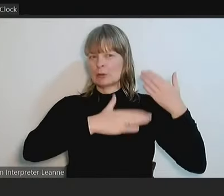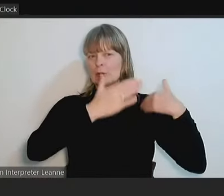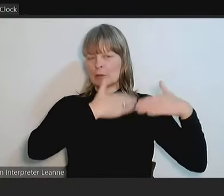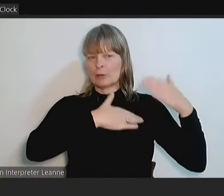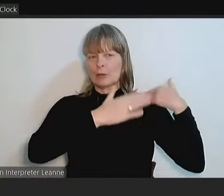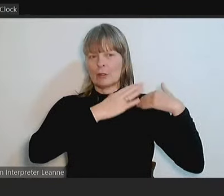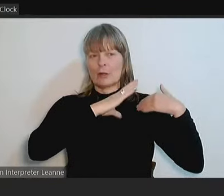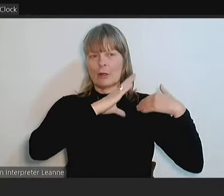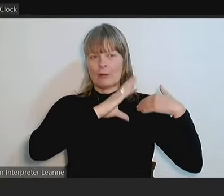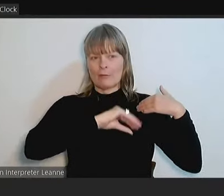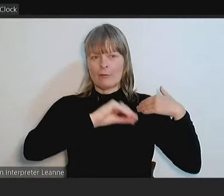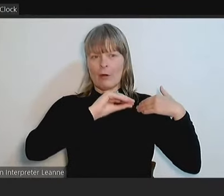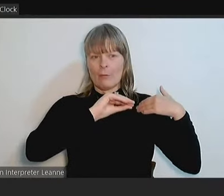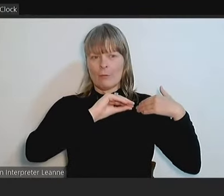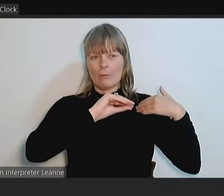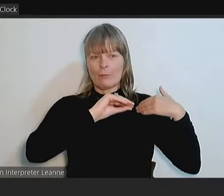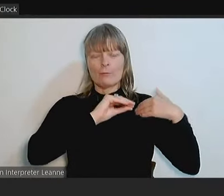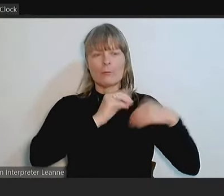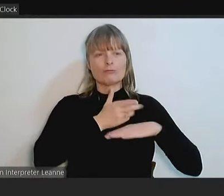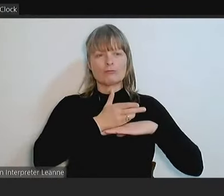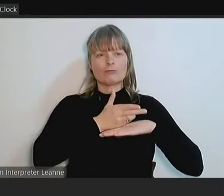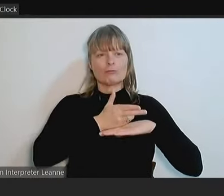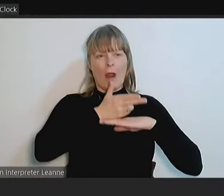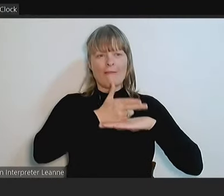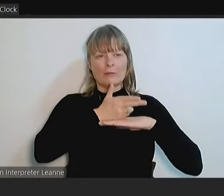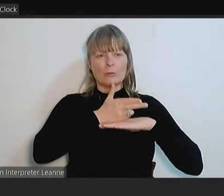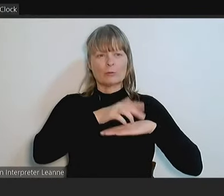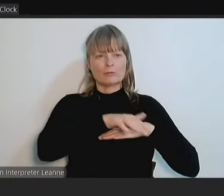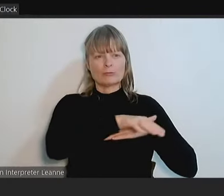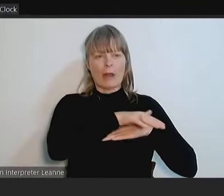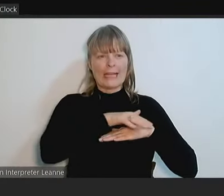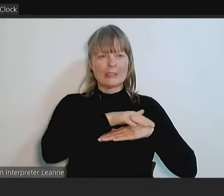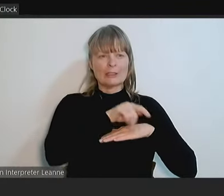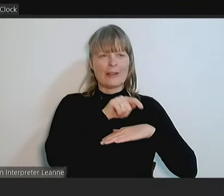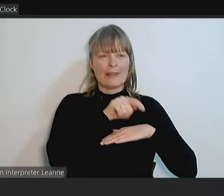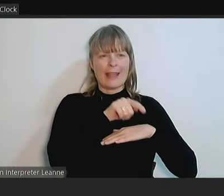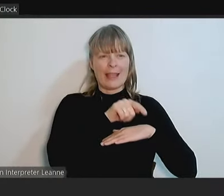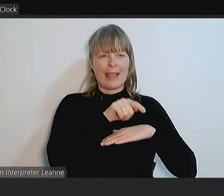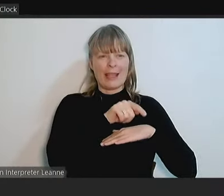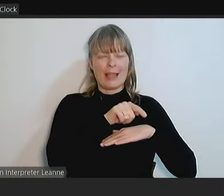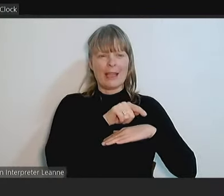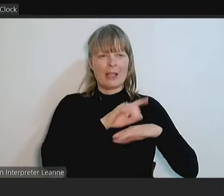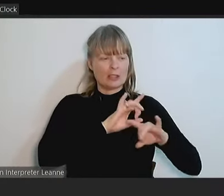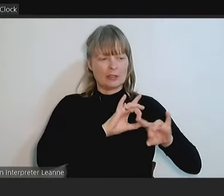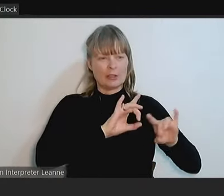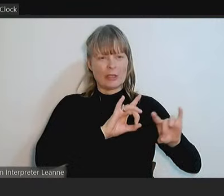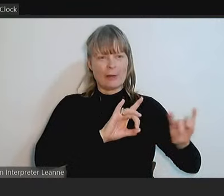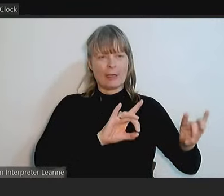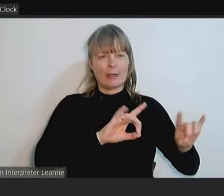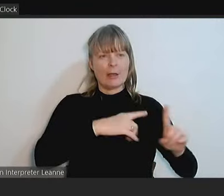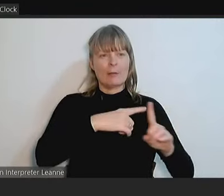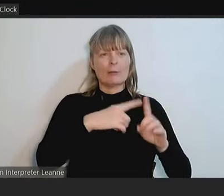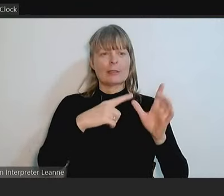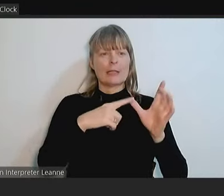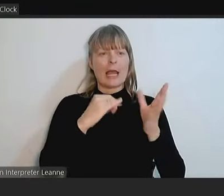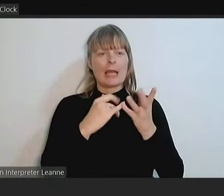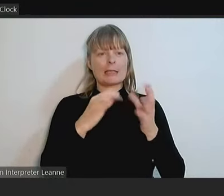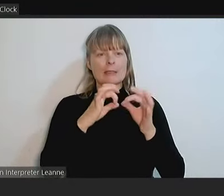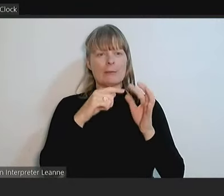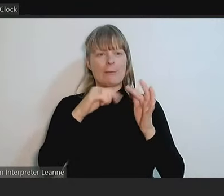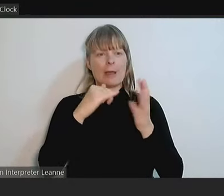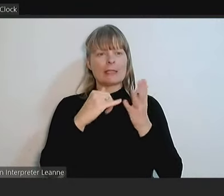recreation rifle range there. There obviously was also asbestos introduced over the years there